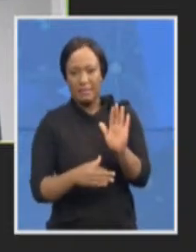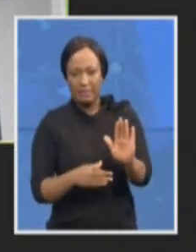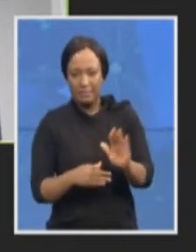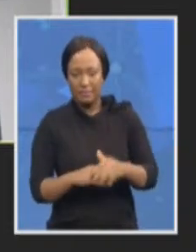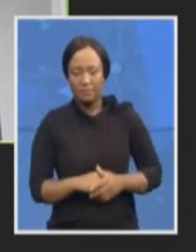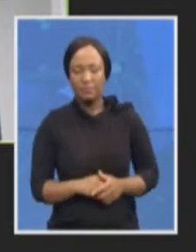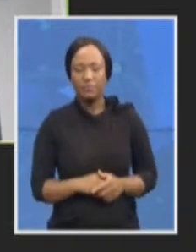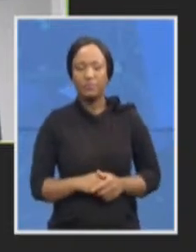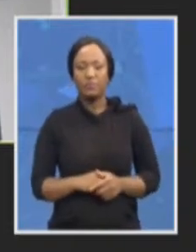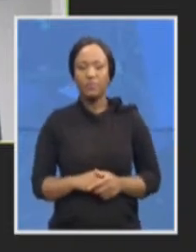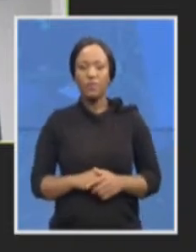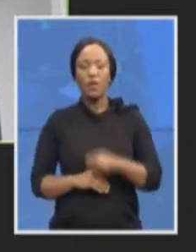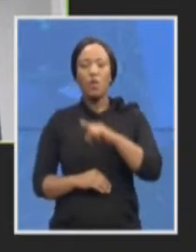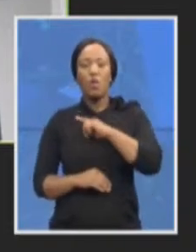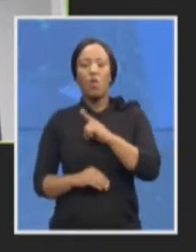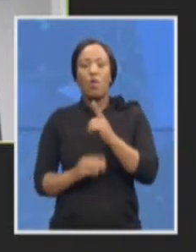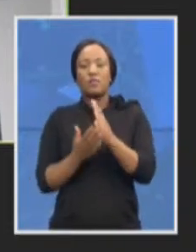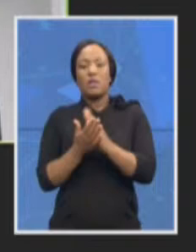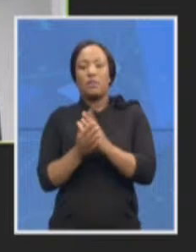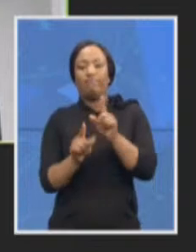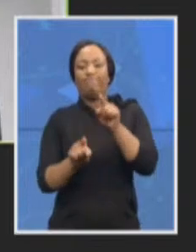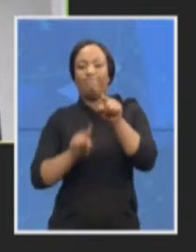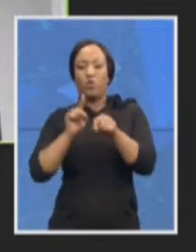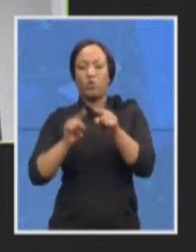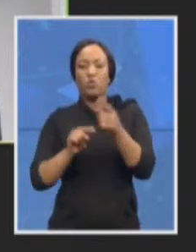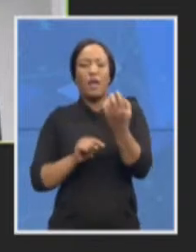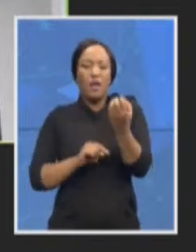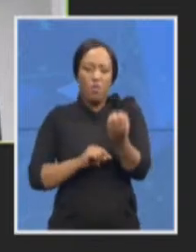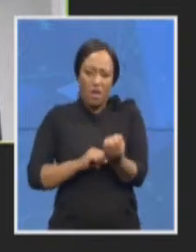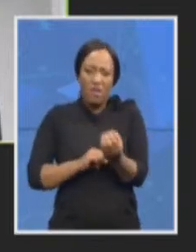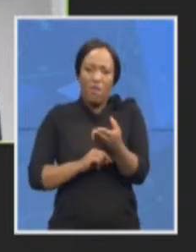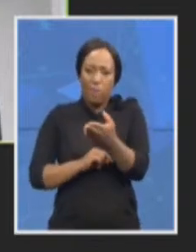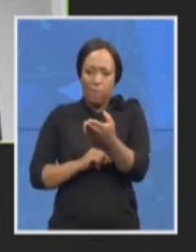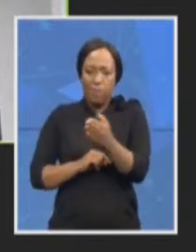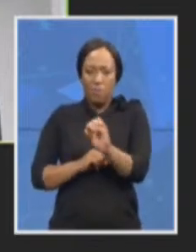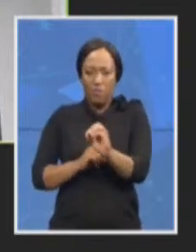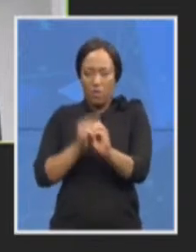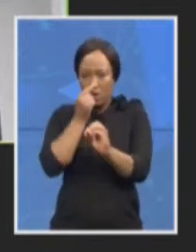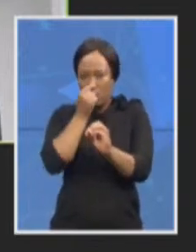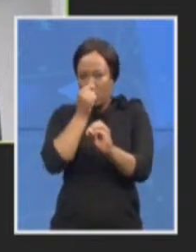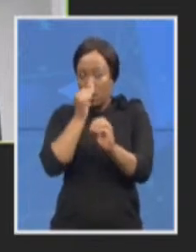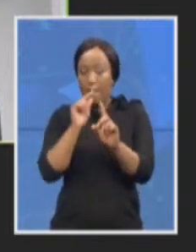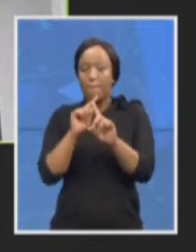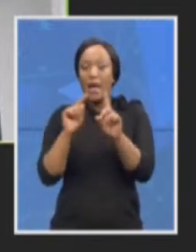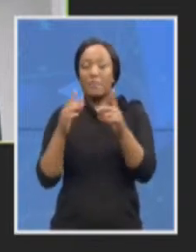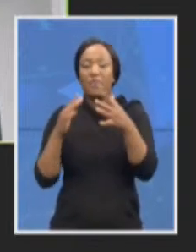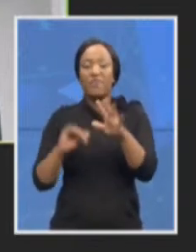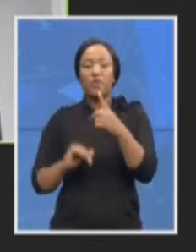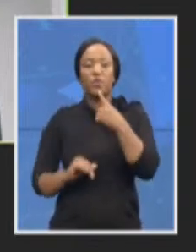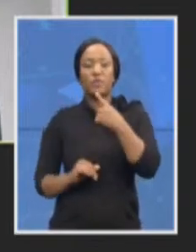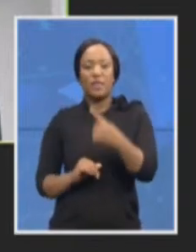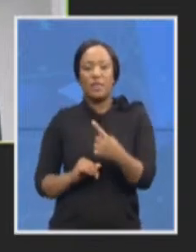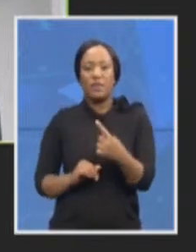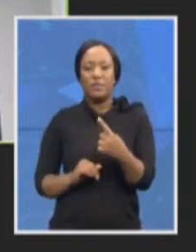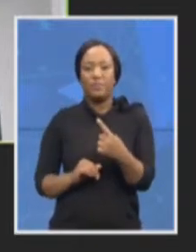deal with this but as I said the particular complexity of matters of grand corruption